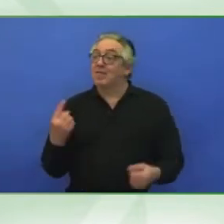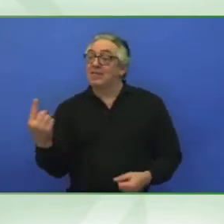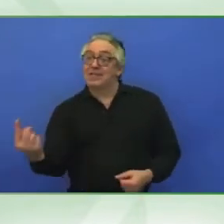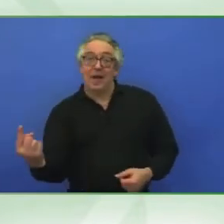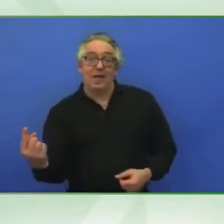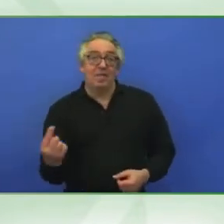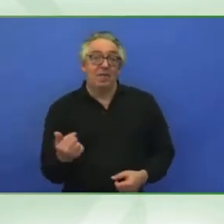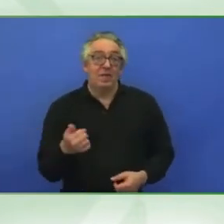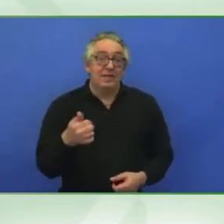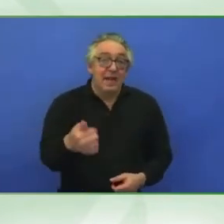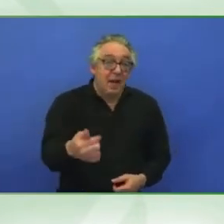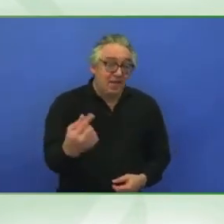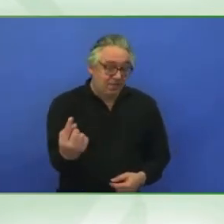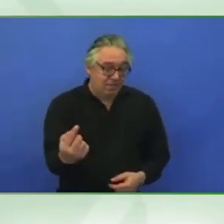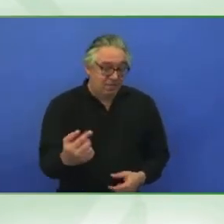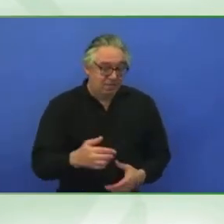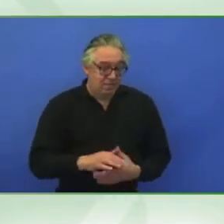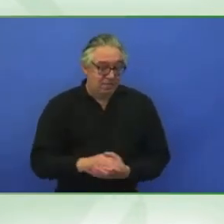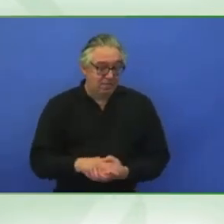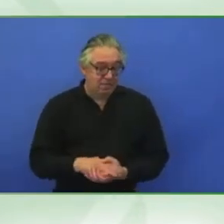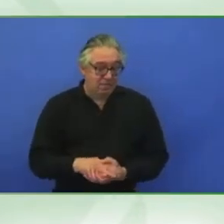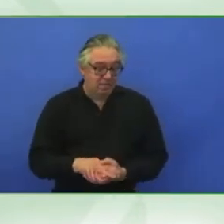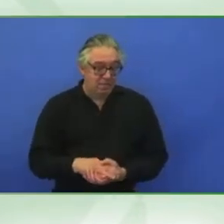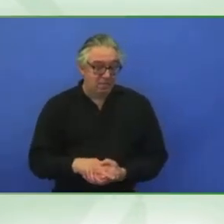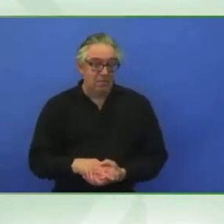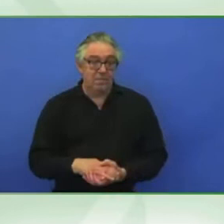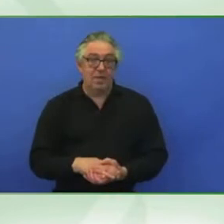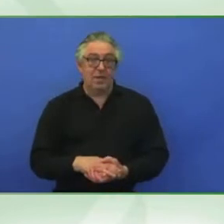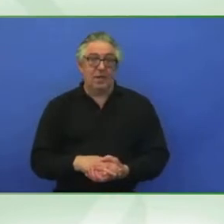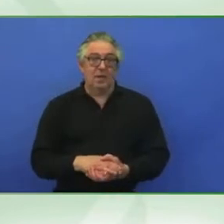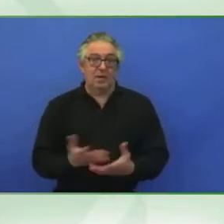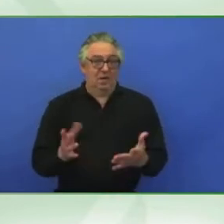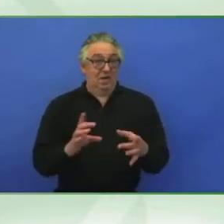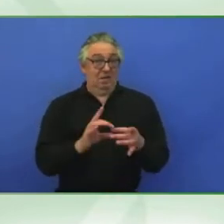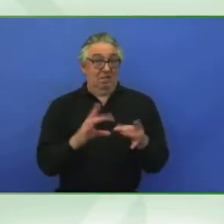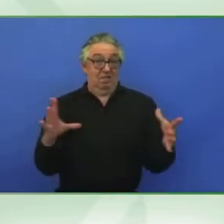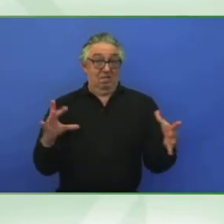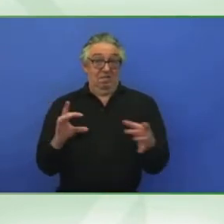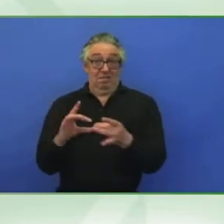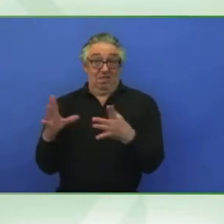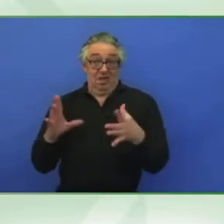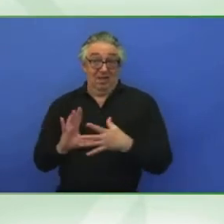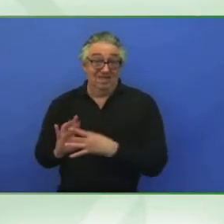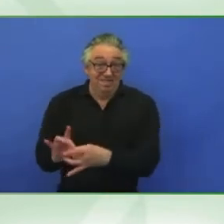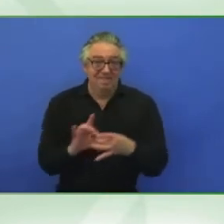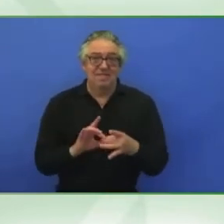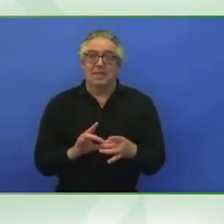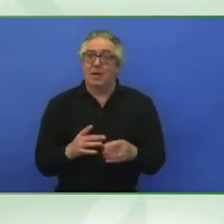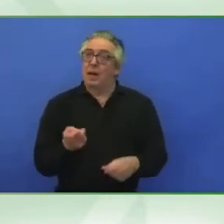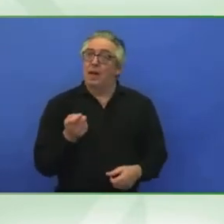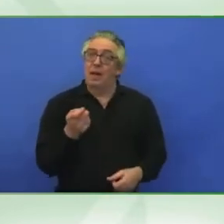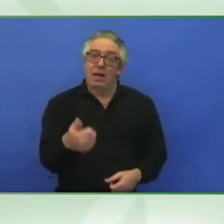scattered in the world in general. On the